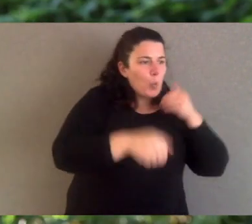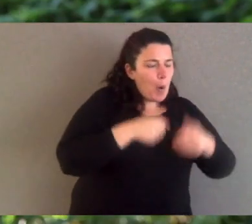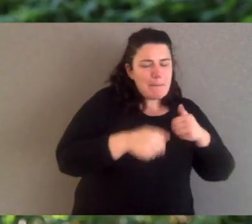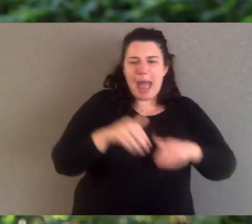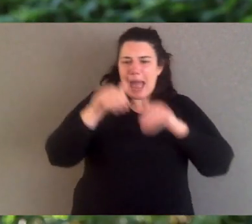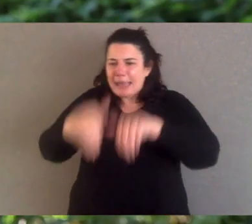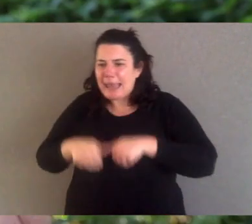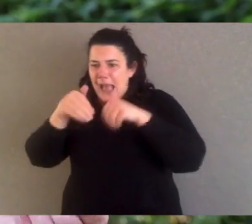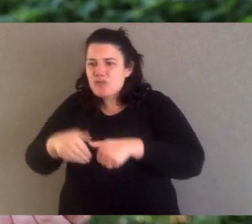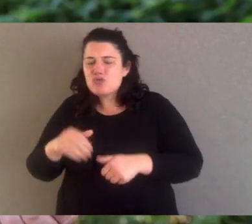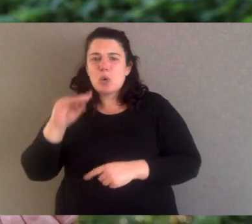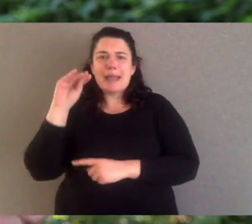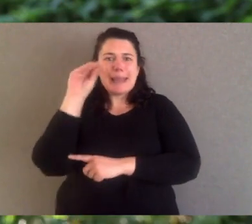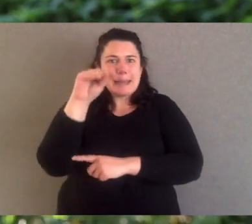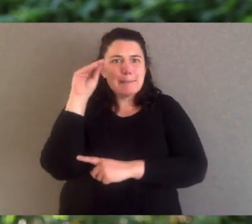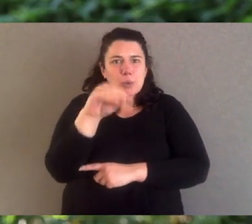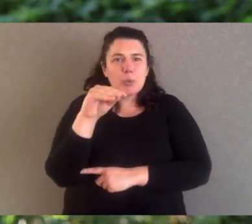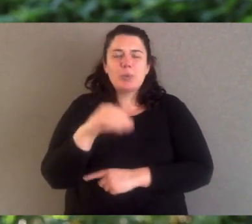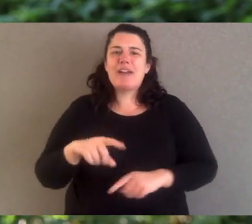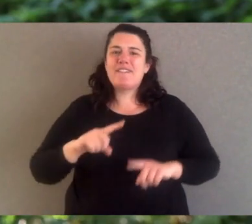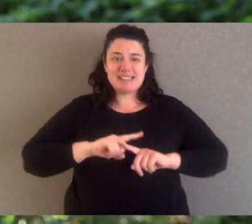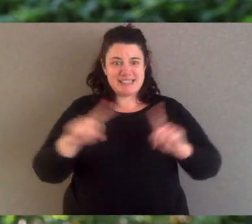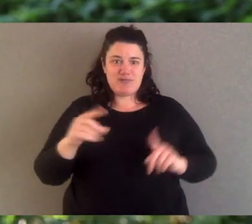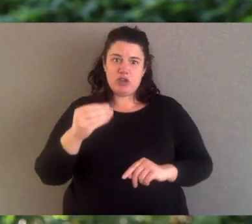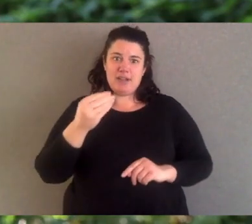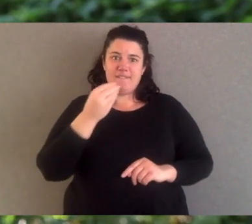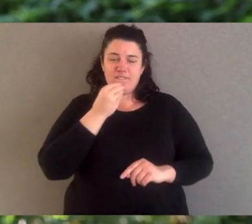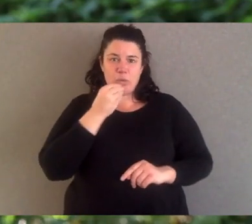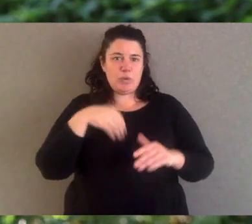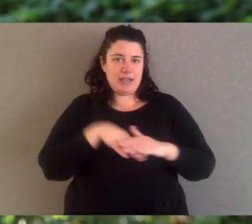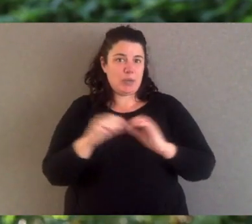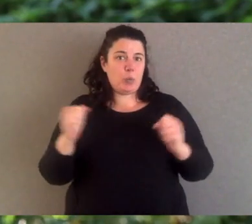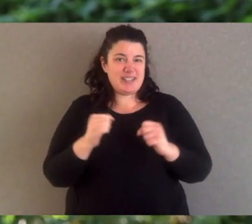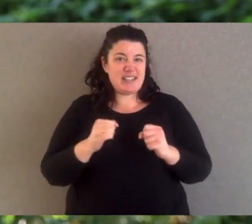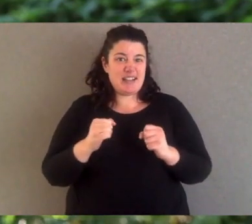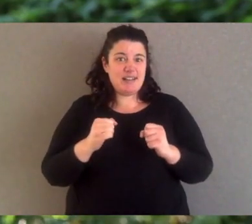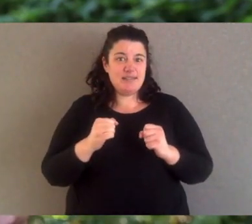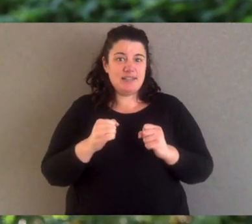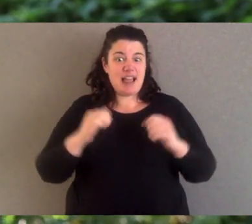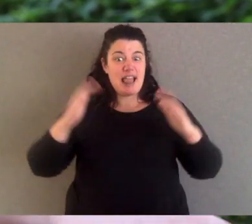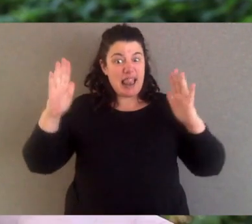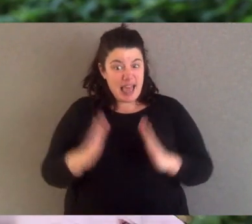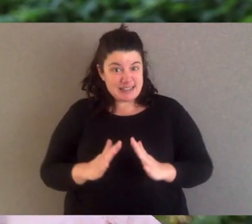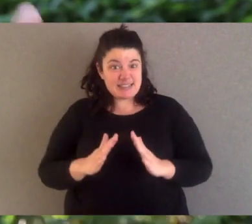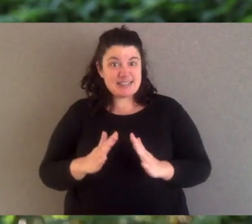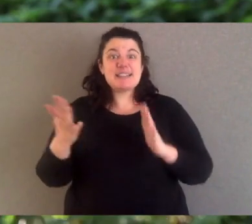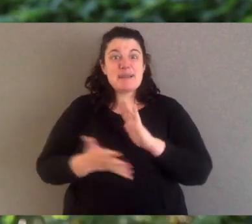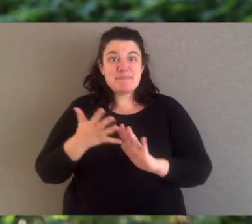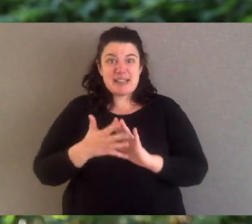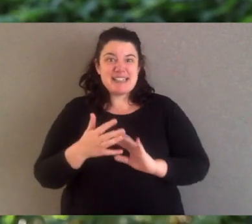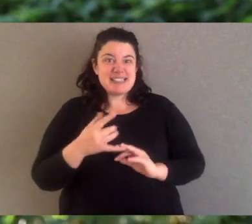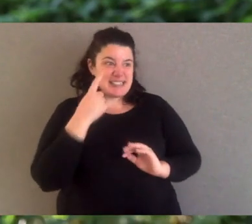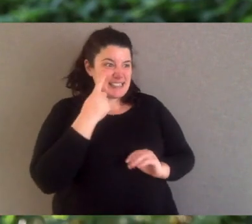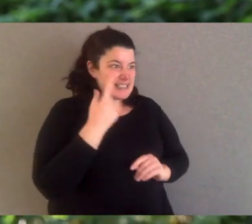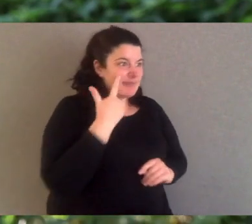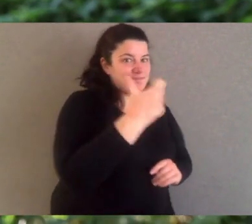There's less food in winter and that means the prey is more vulnerable, which means it's good time to hunt for dingoes. So they have